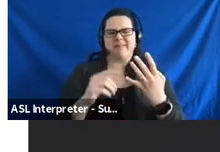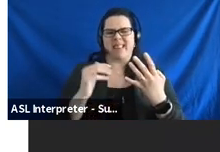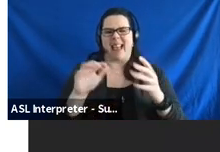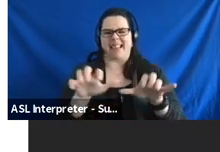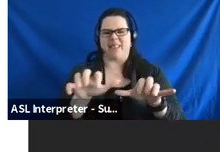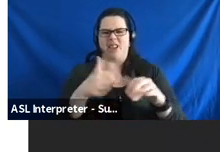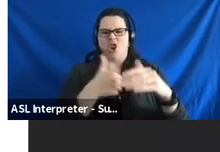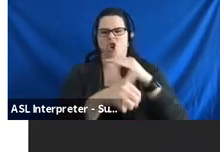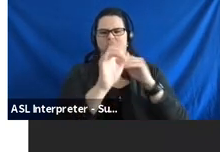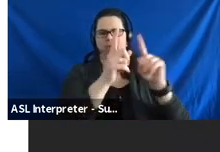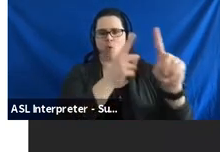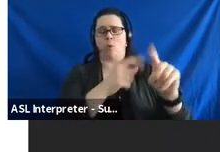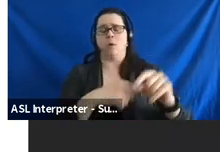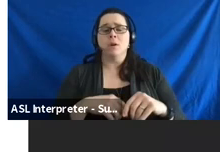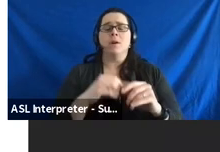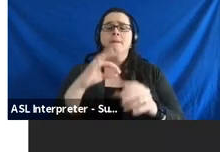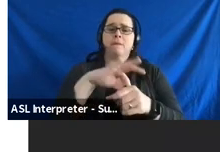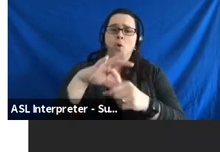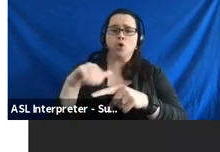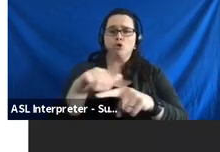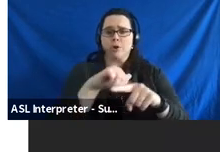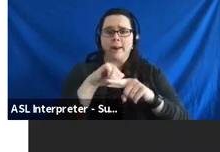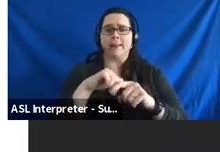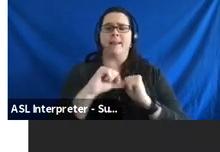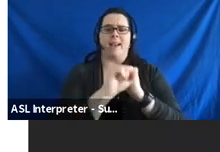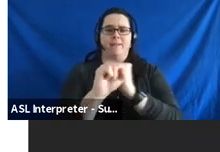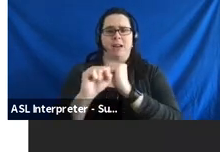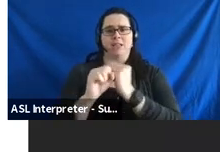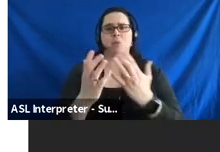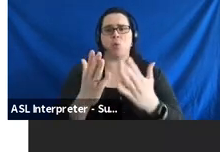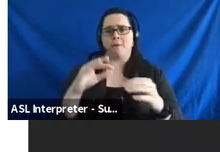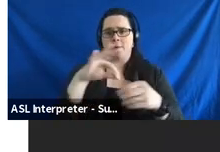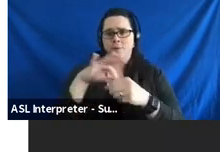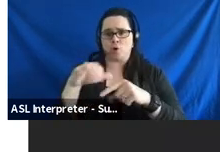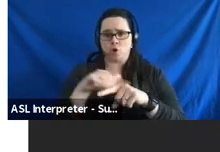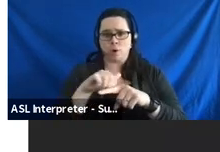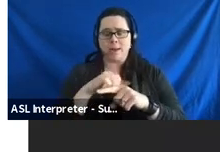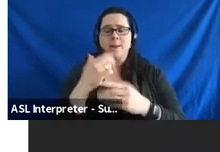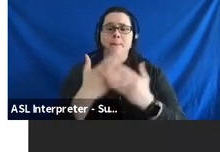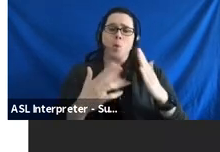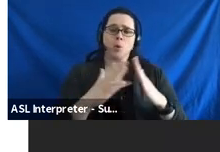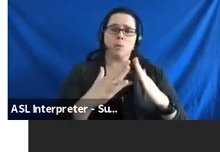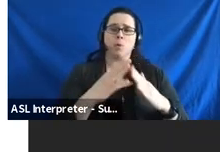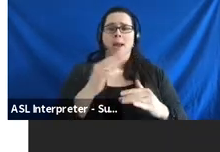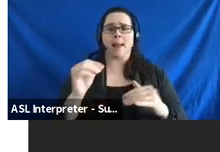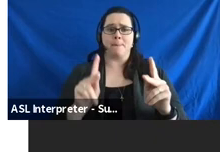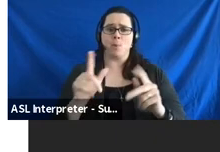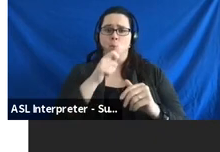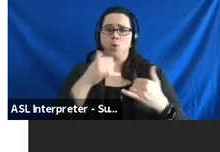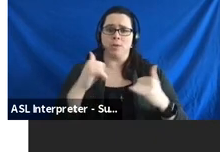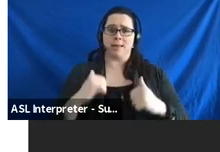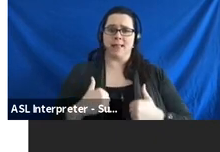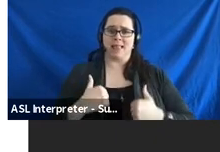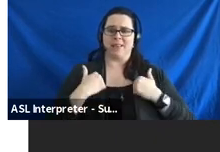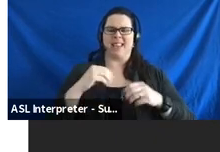is to provide voter training and again advertise that we're doing this to both community and folks that are still living